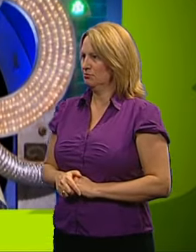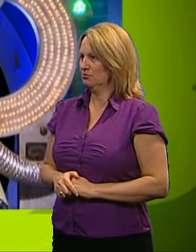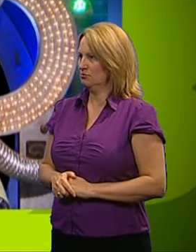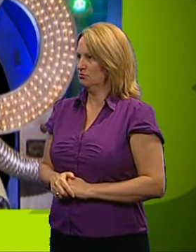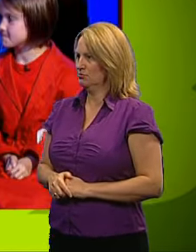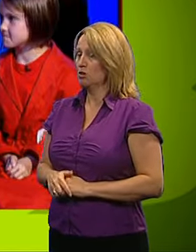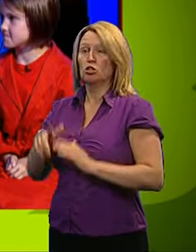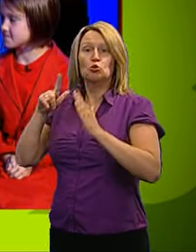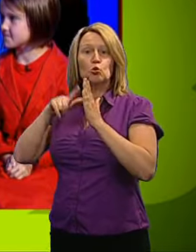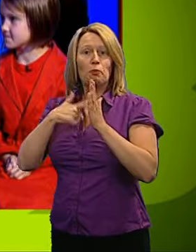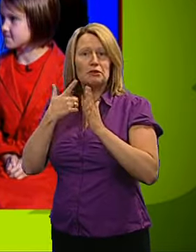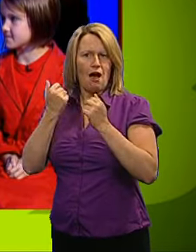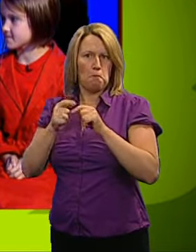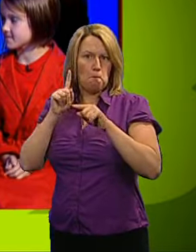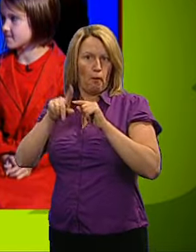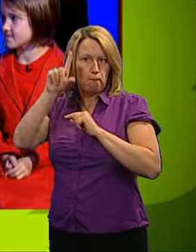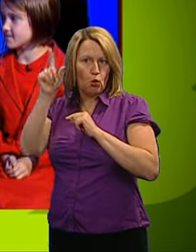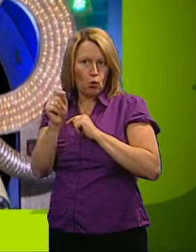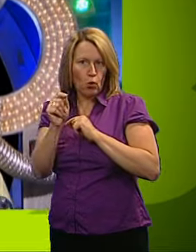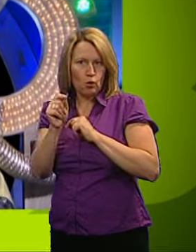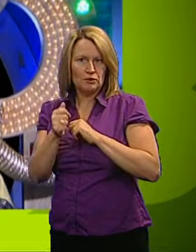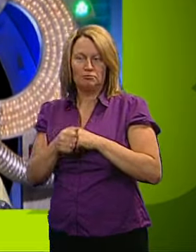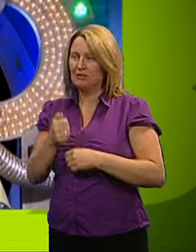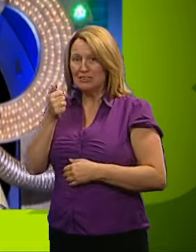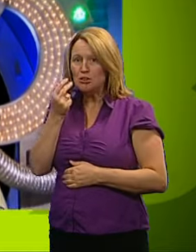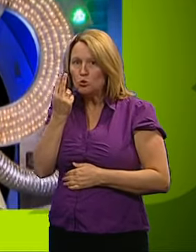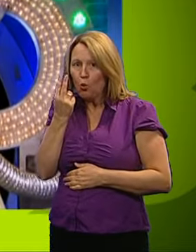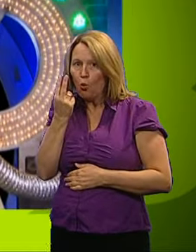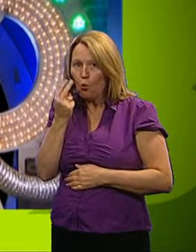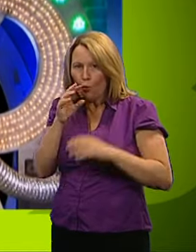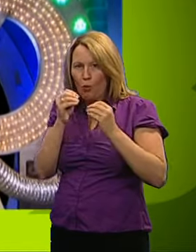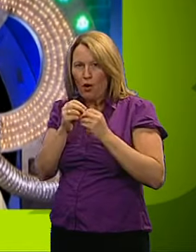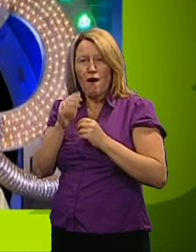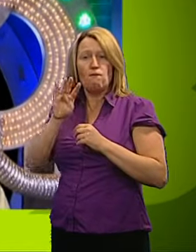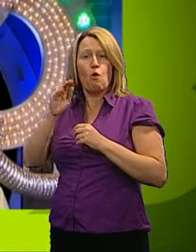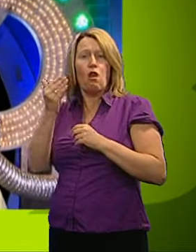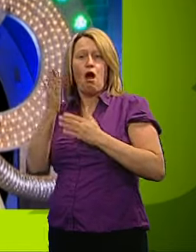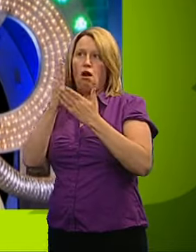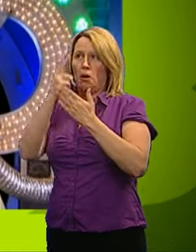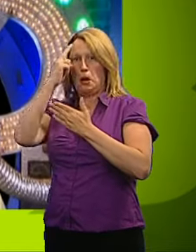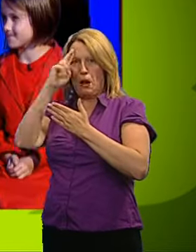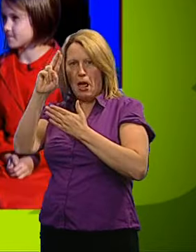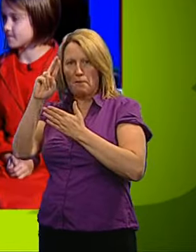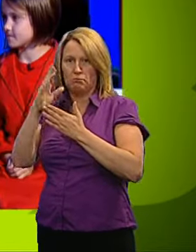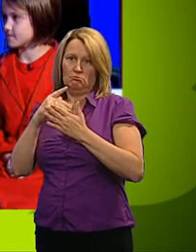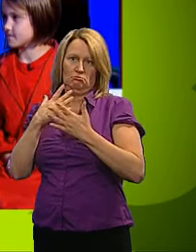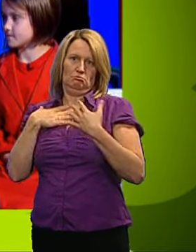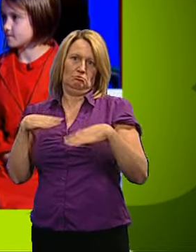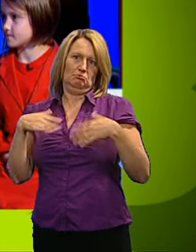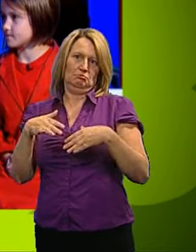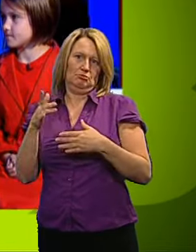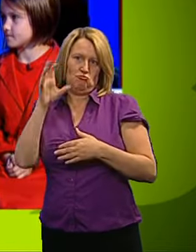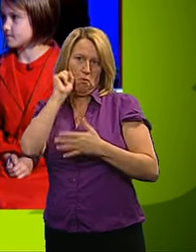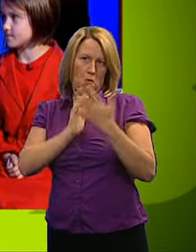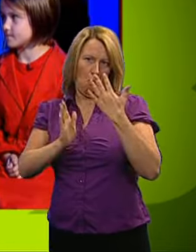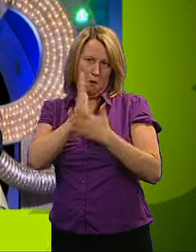Jupiter, in fact, has the most moons. 62, although only 49 have official names. Well, I'm not surprised. You're going to remember them all, you?